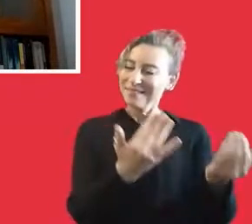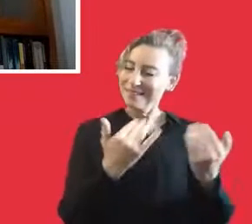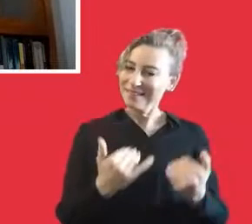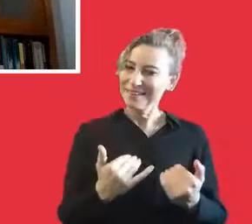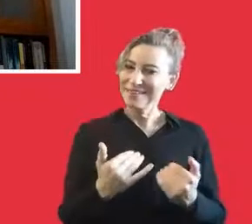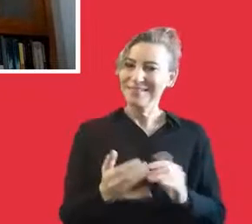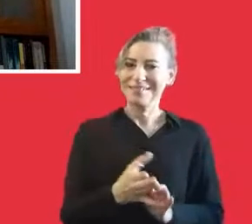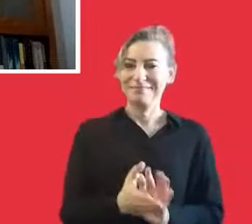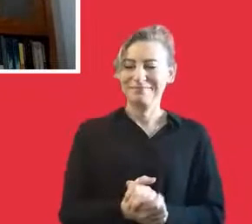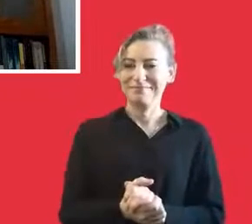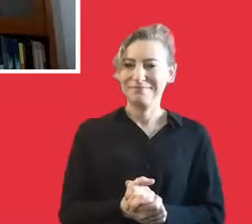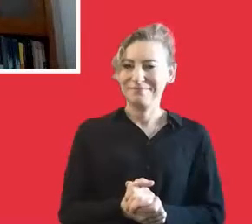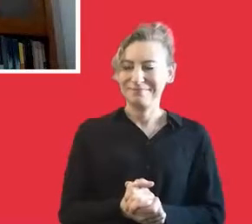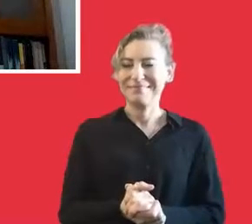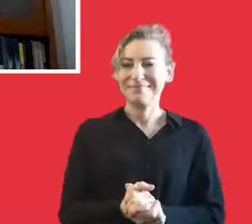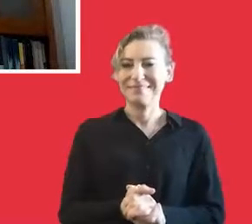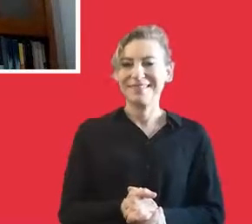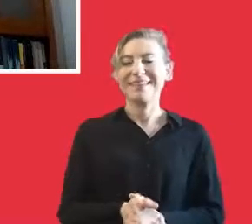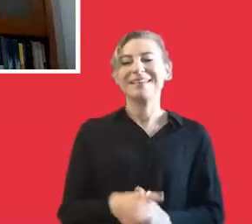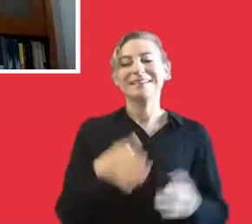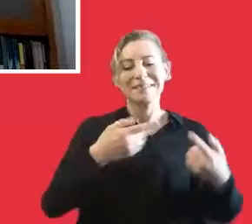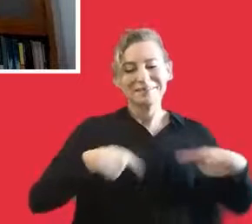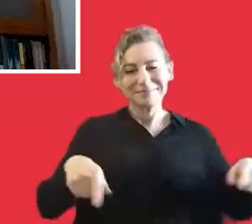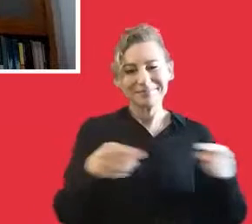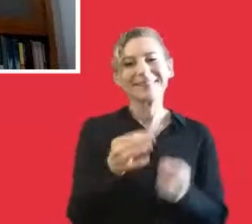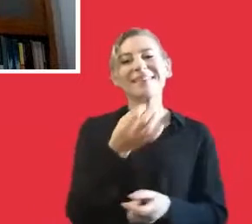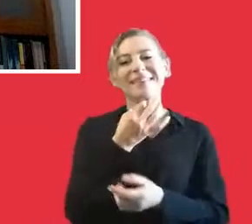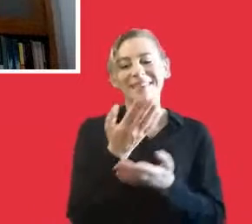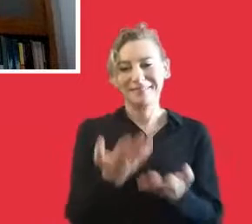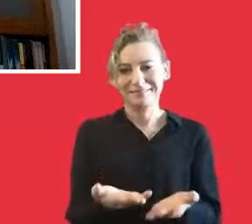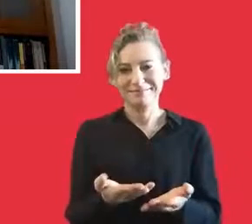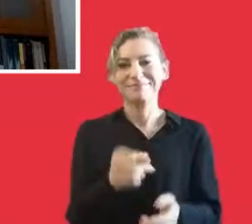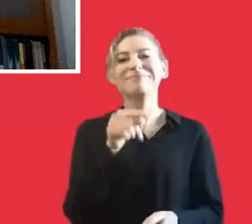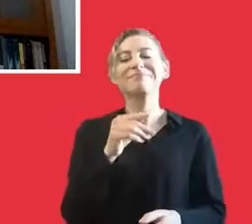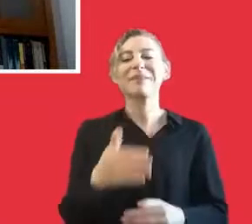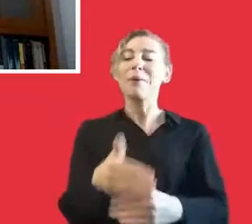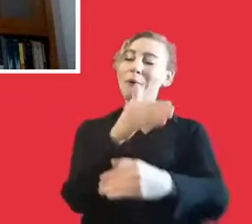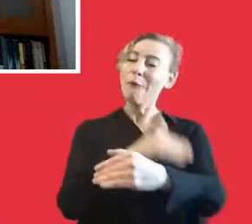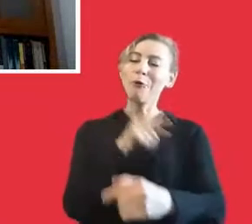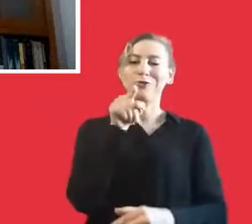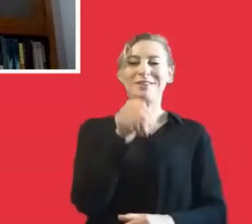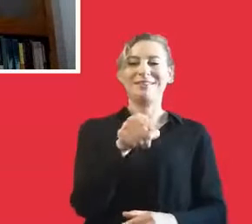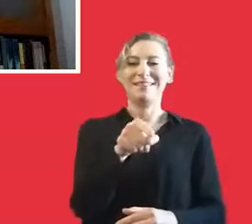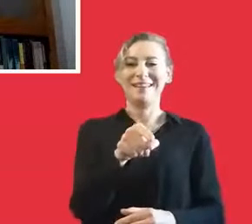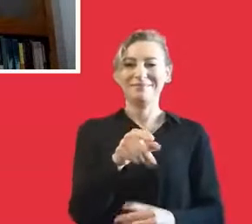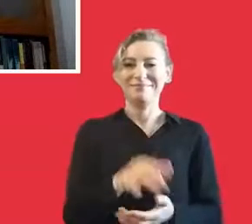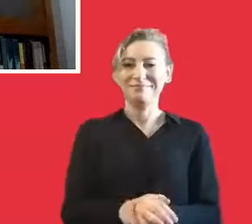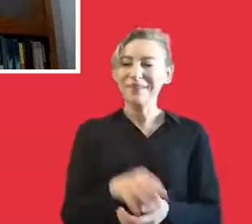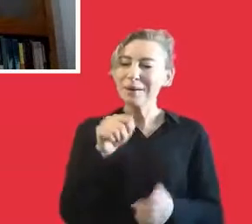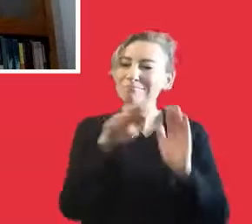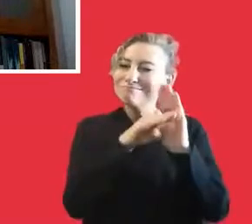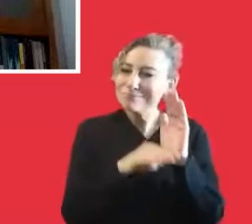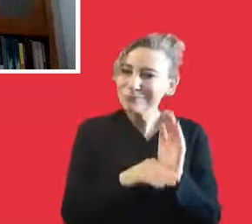And very nice panels are waiting for us. Ipek, thank you a lot. First of all, to you for your nice presentation.